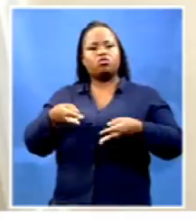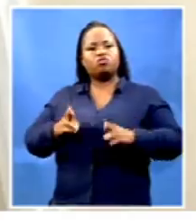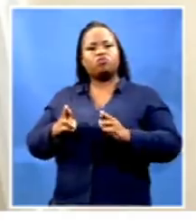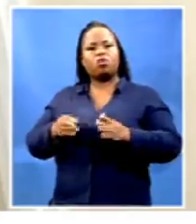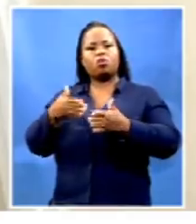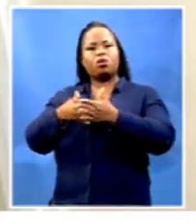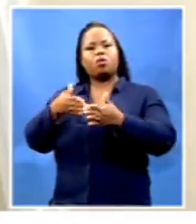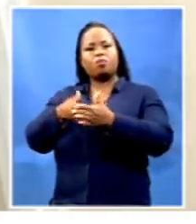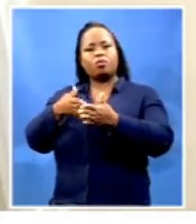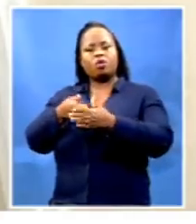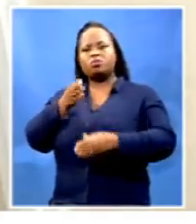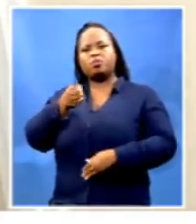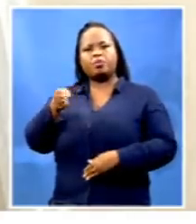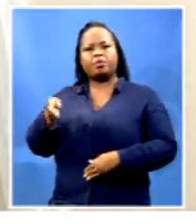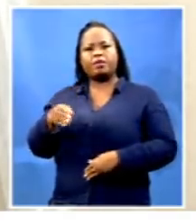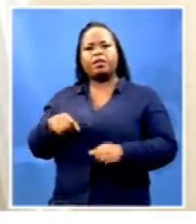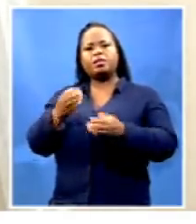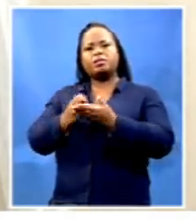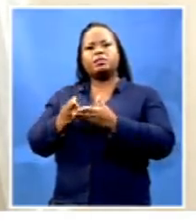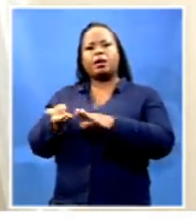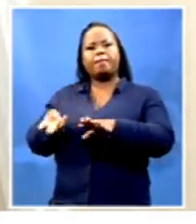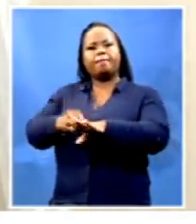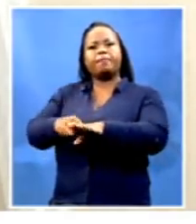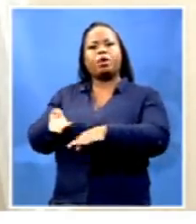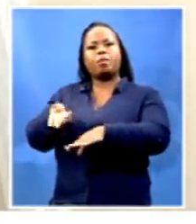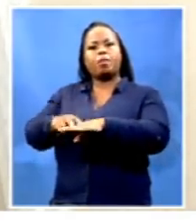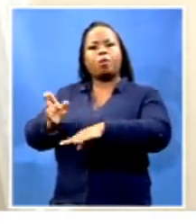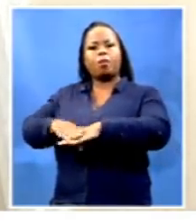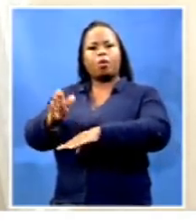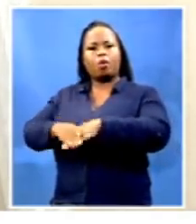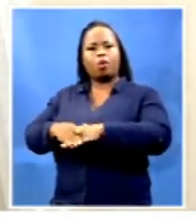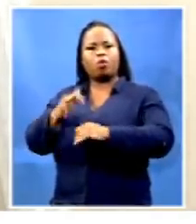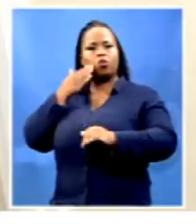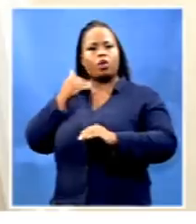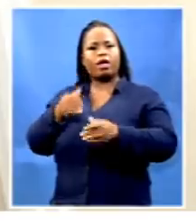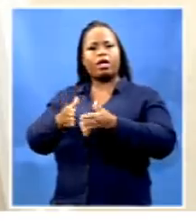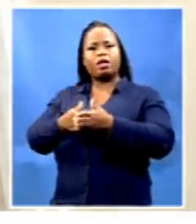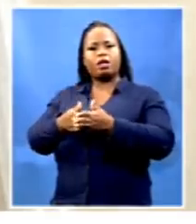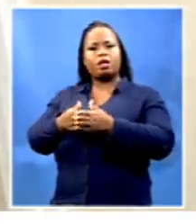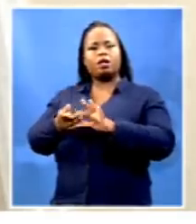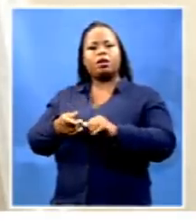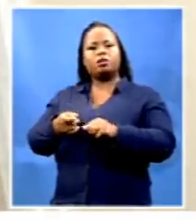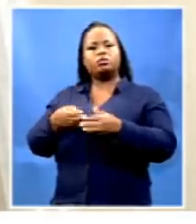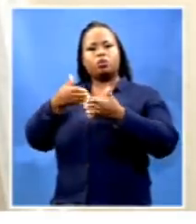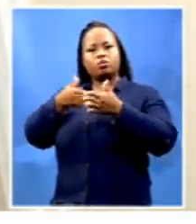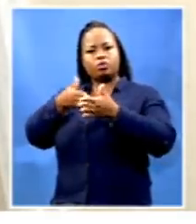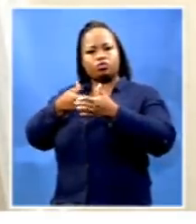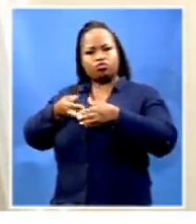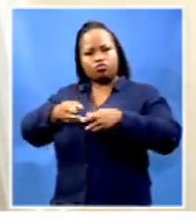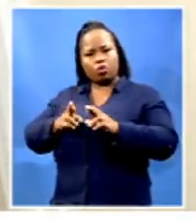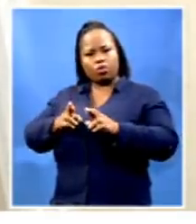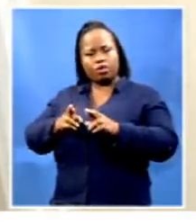our roads. It collected some additional passengers after it passes all the lockdown road